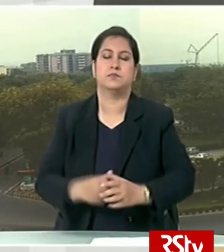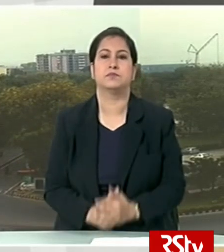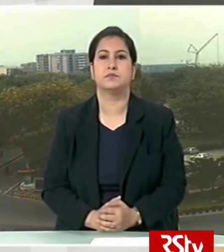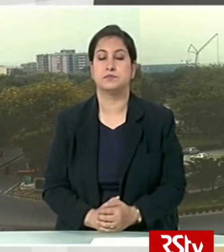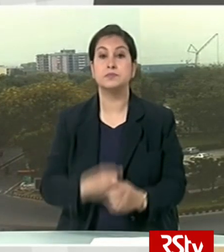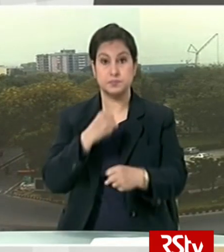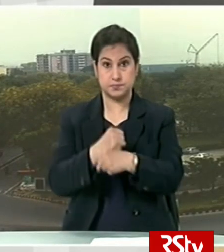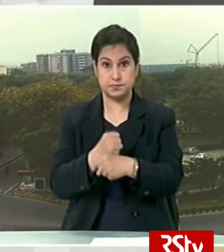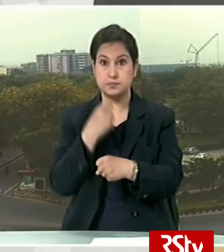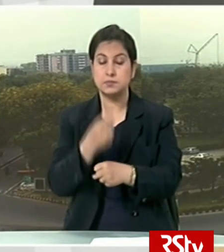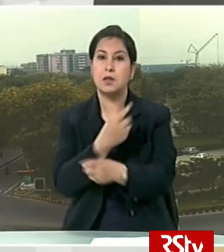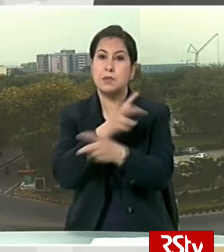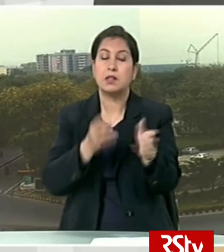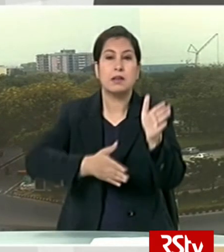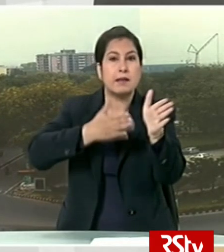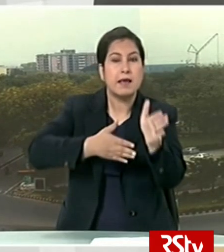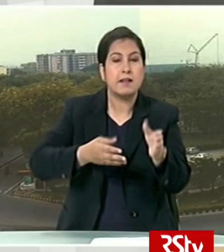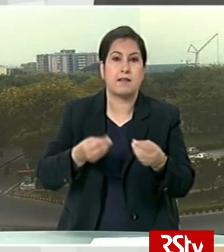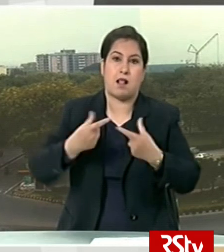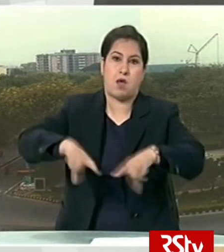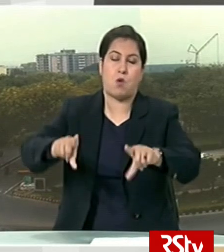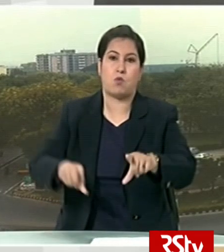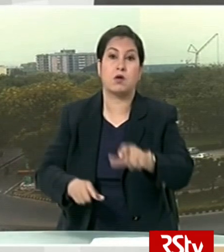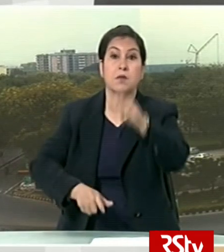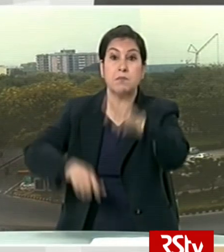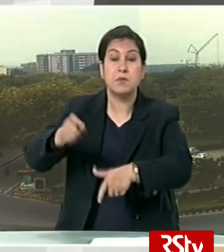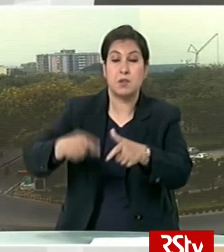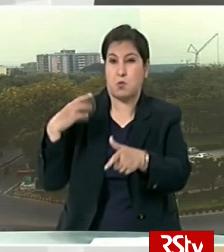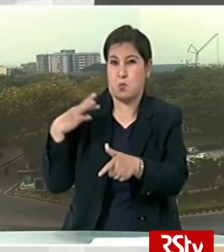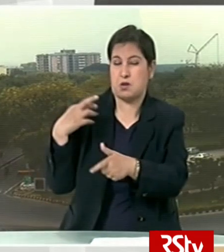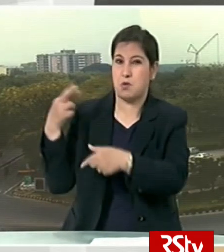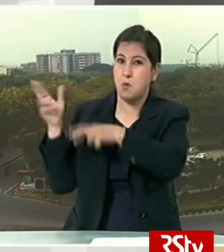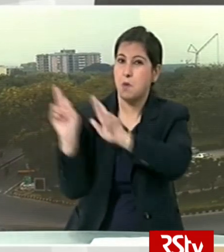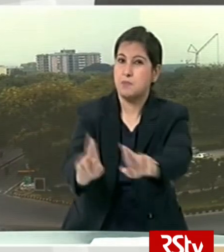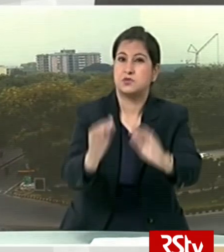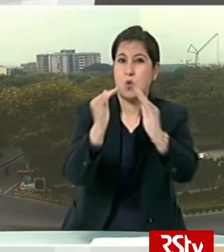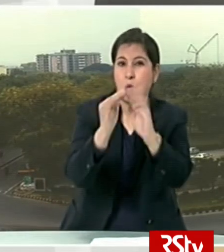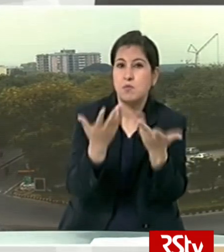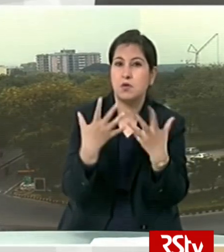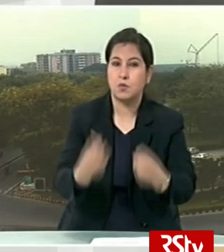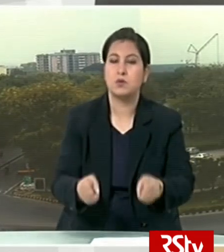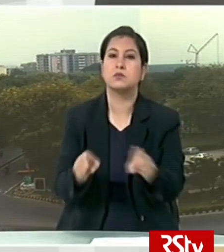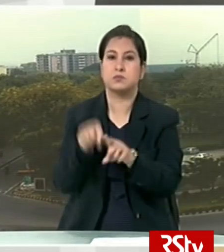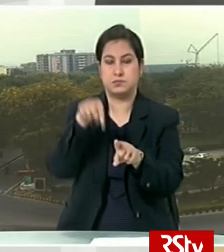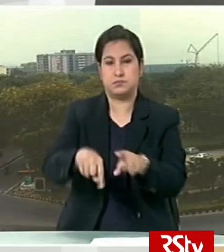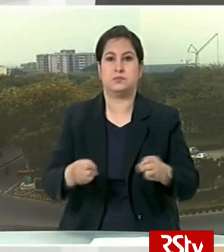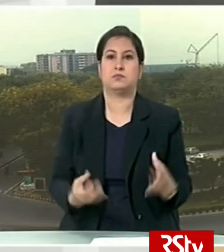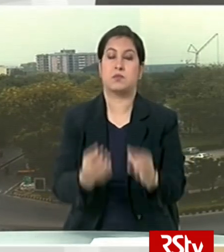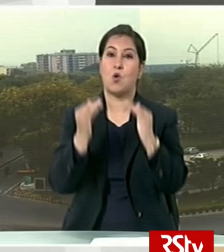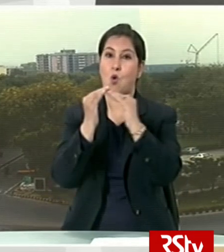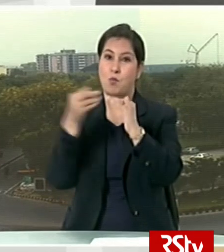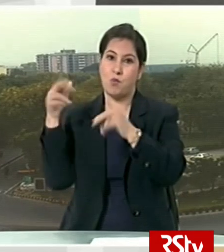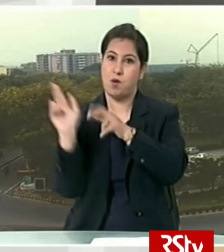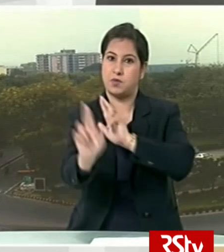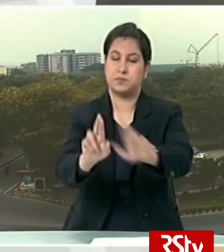The government is running several trains to take migrant workers and labourers trapped in other states of the country to their